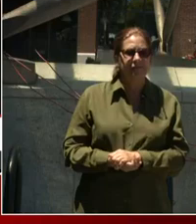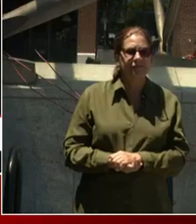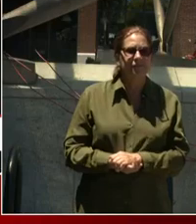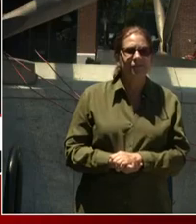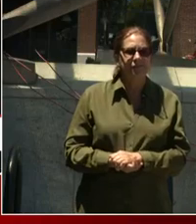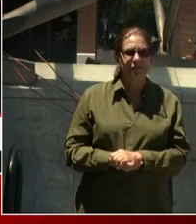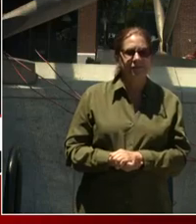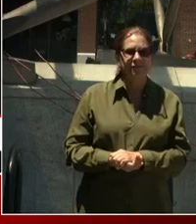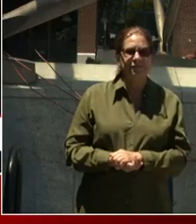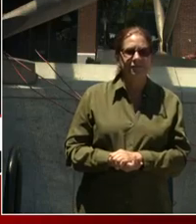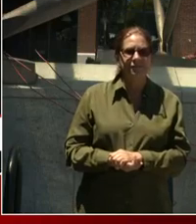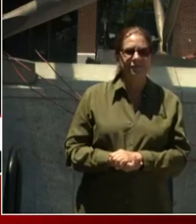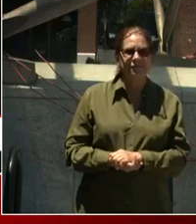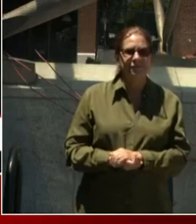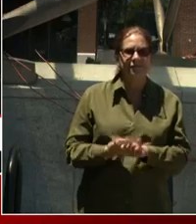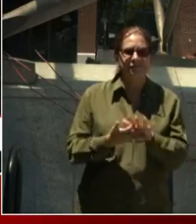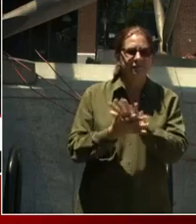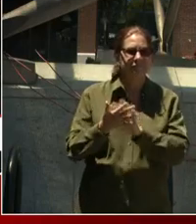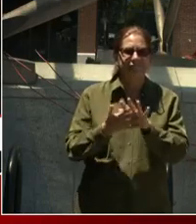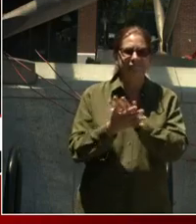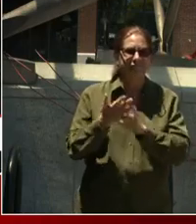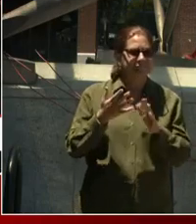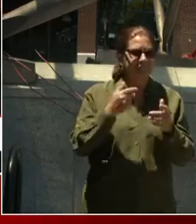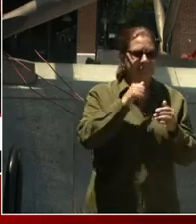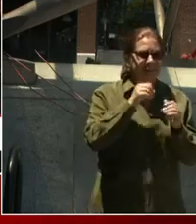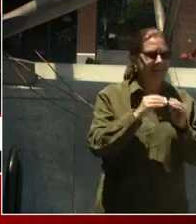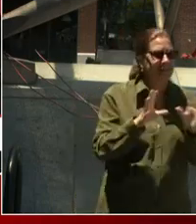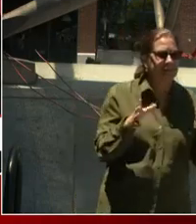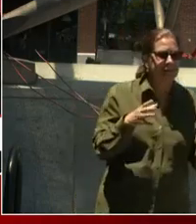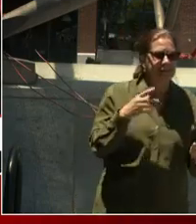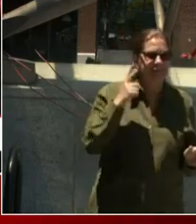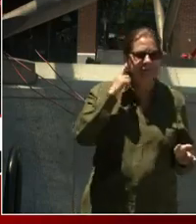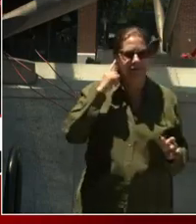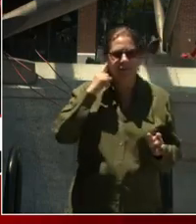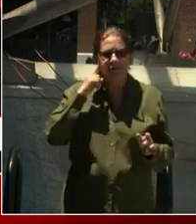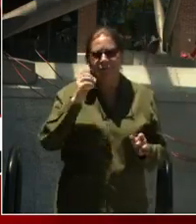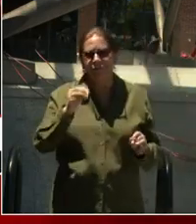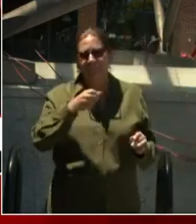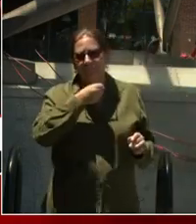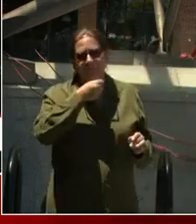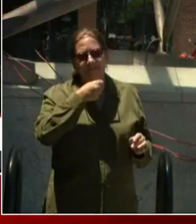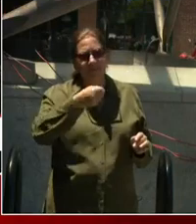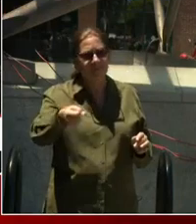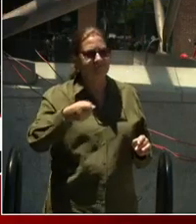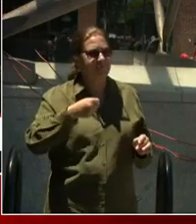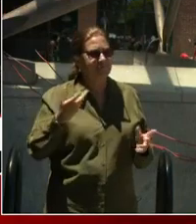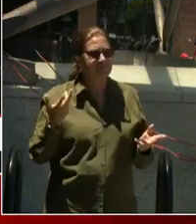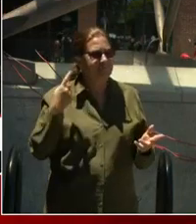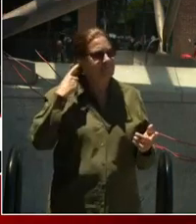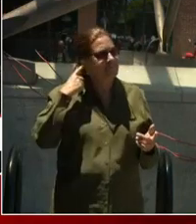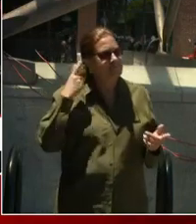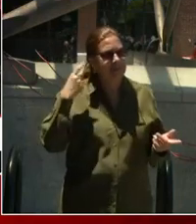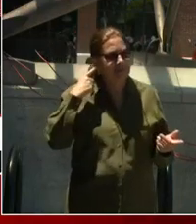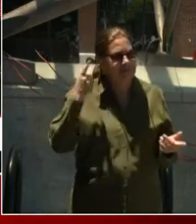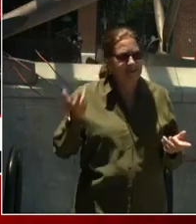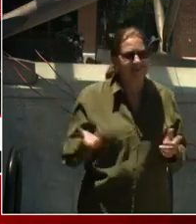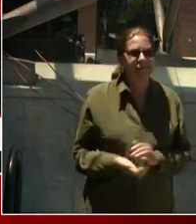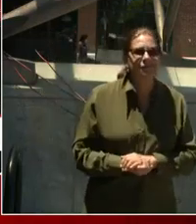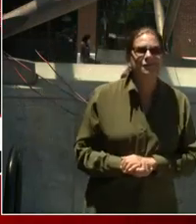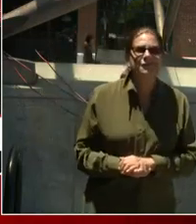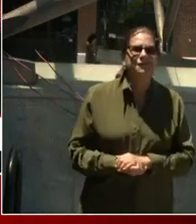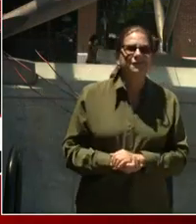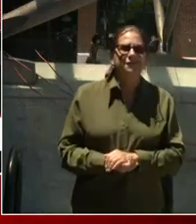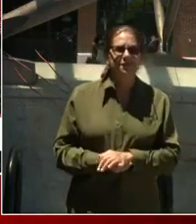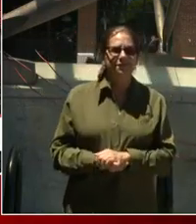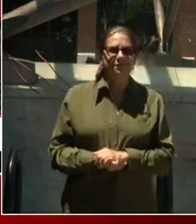engaging. And I just want to thank you. Thank you. Because it gave me a second change, and